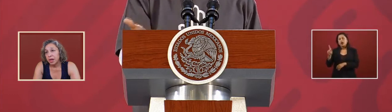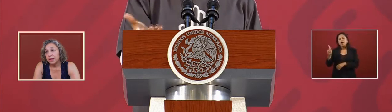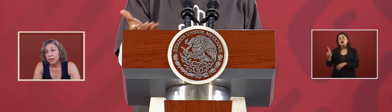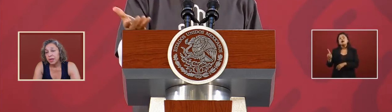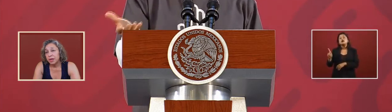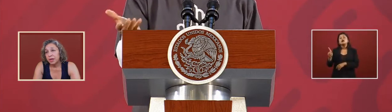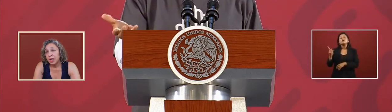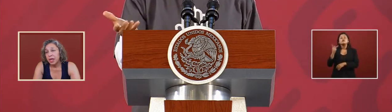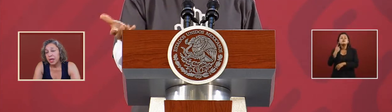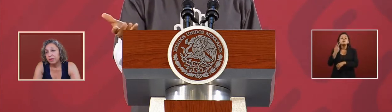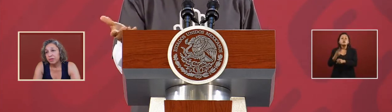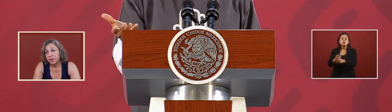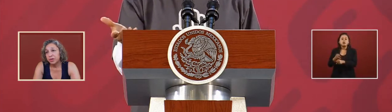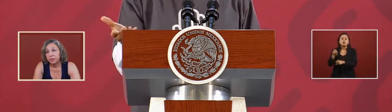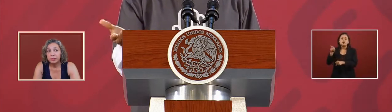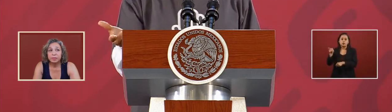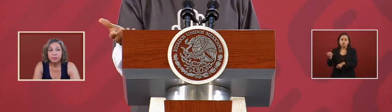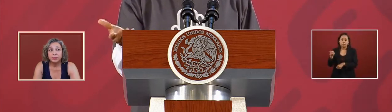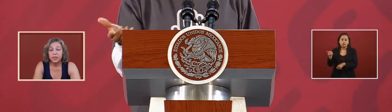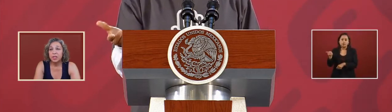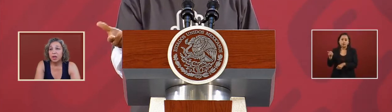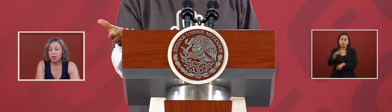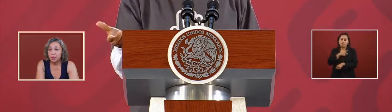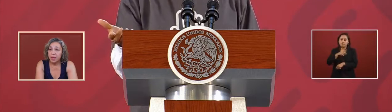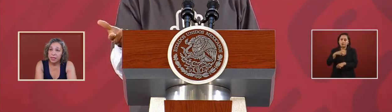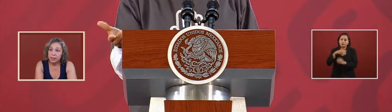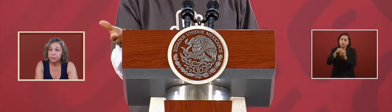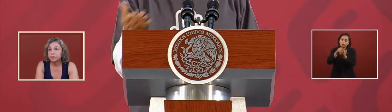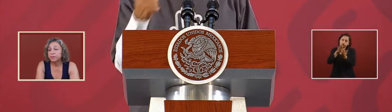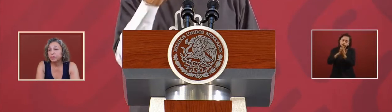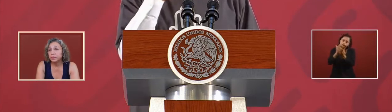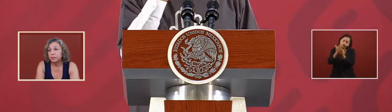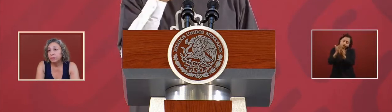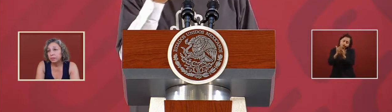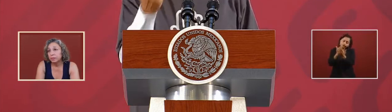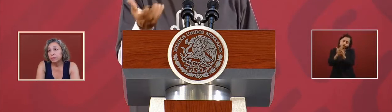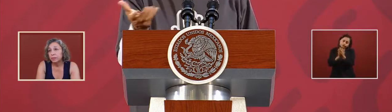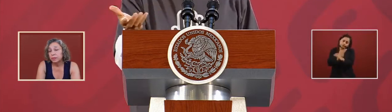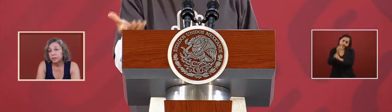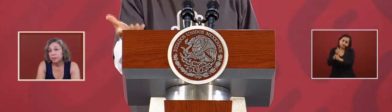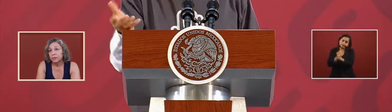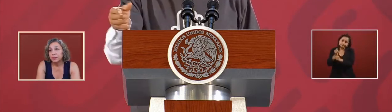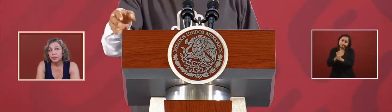and then they have to document they